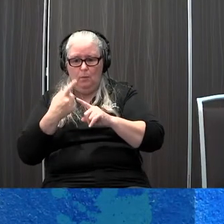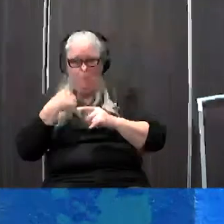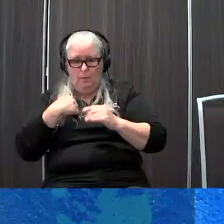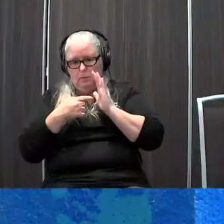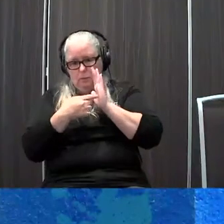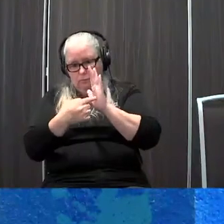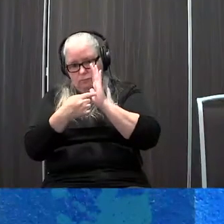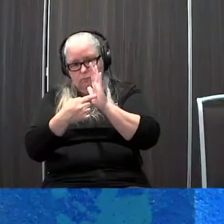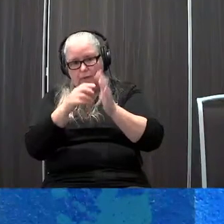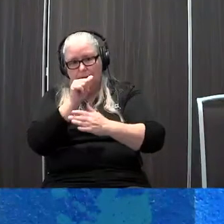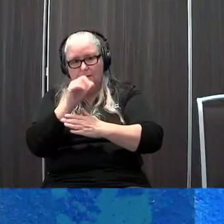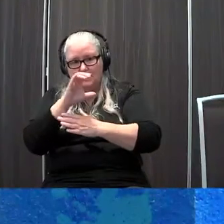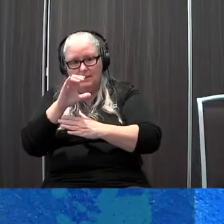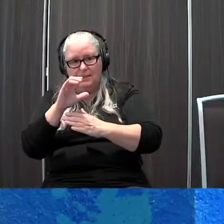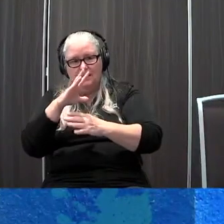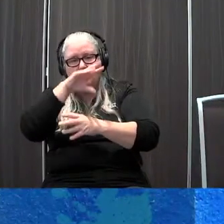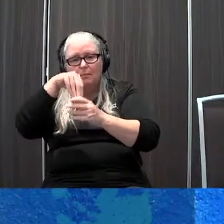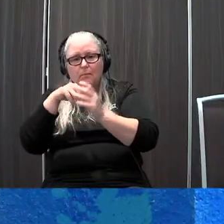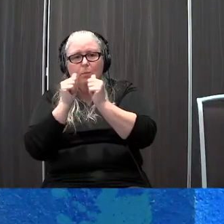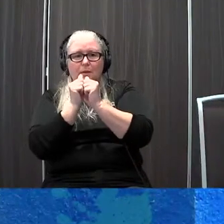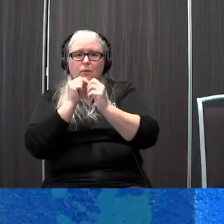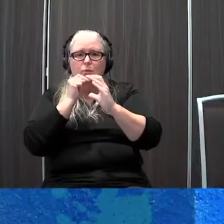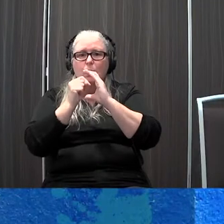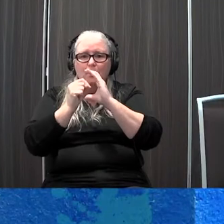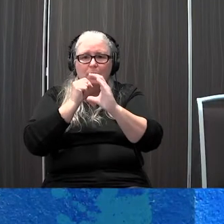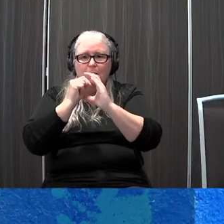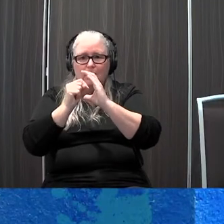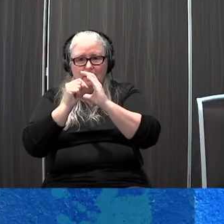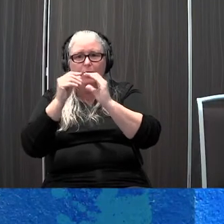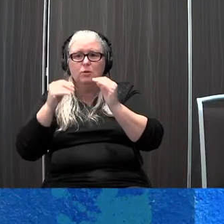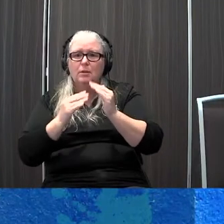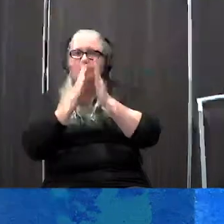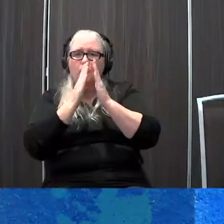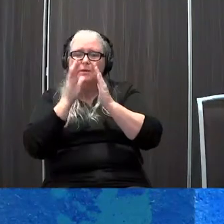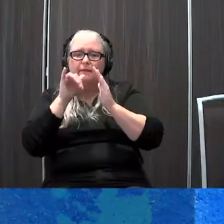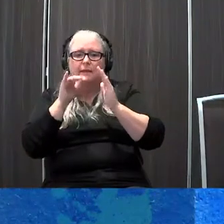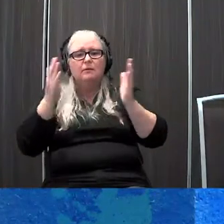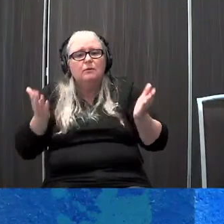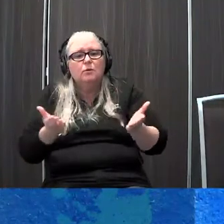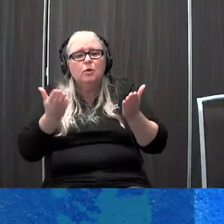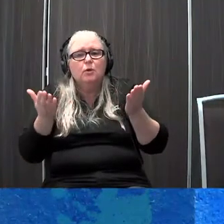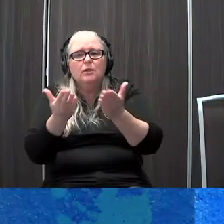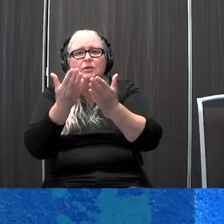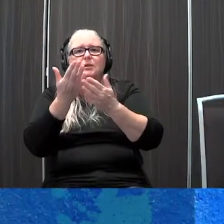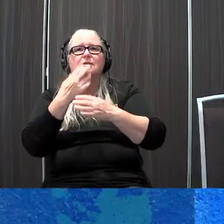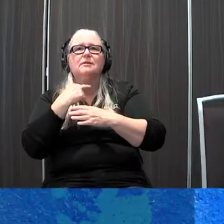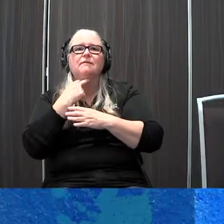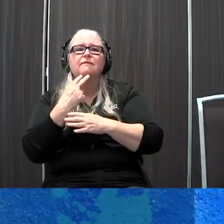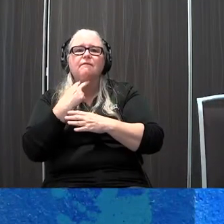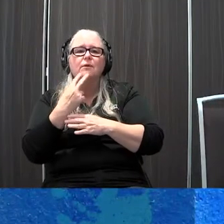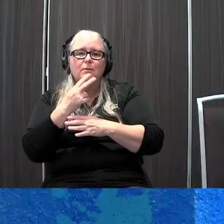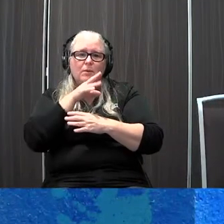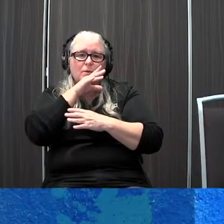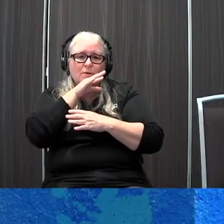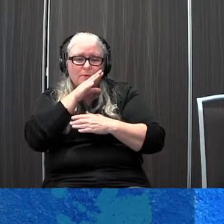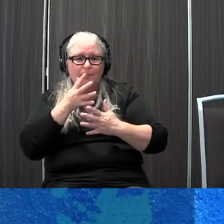as part of our total communication approach that often actually encourages that verbal communication as a result and sometimes